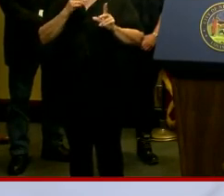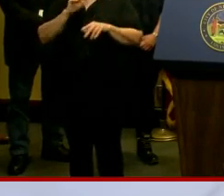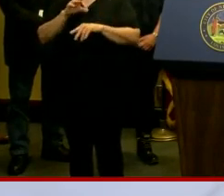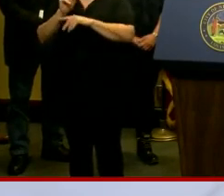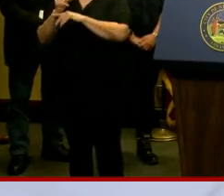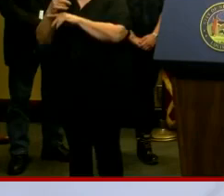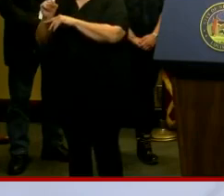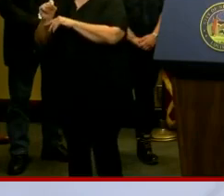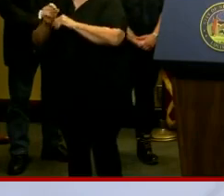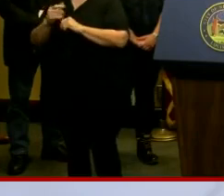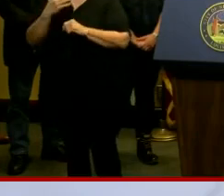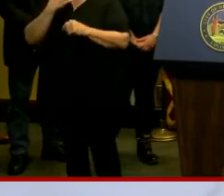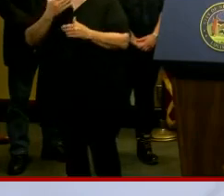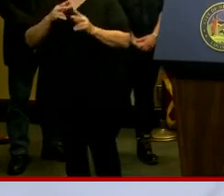-yes. That's all. Thank you very much.